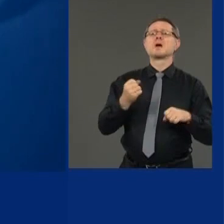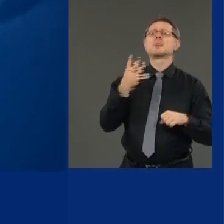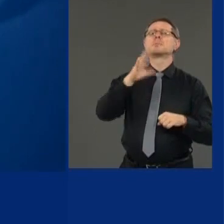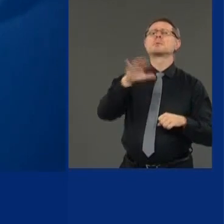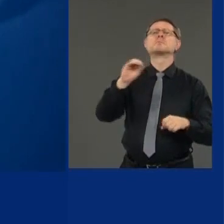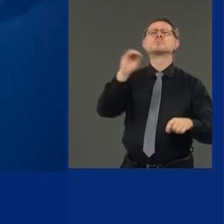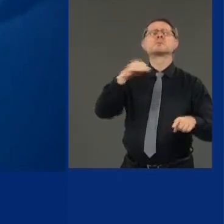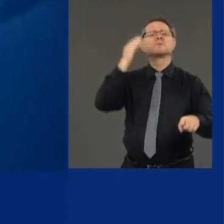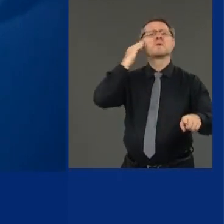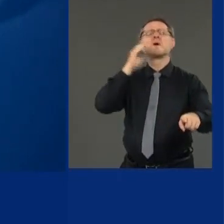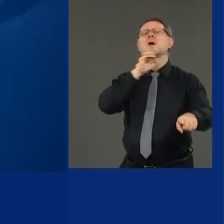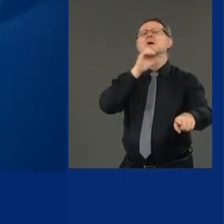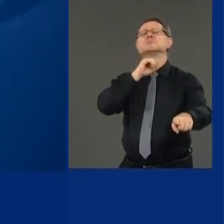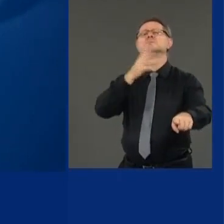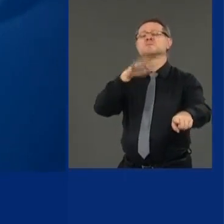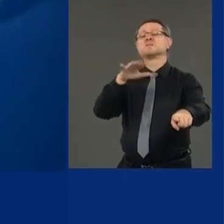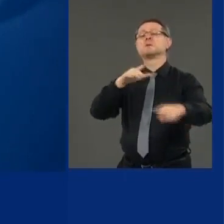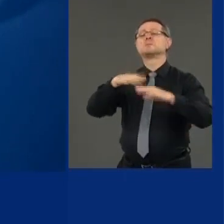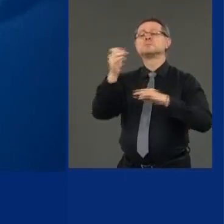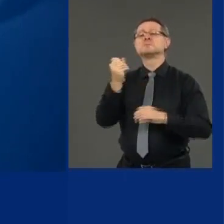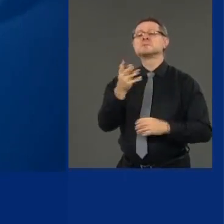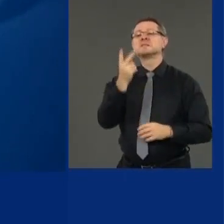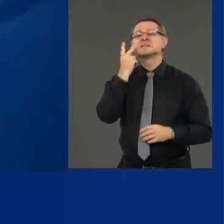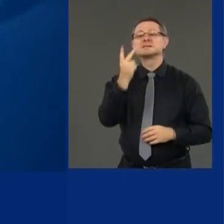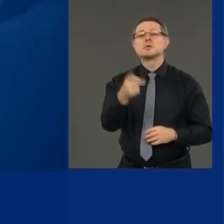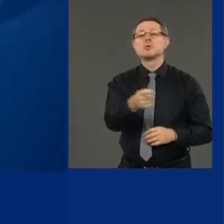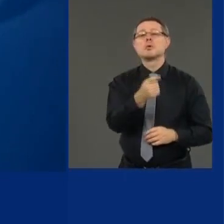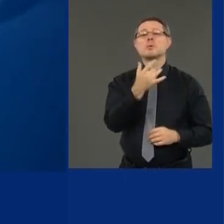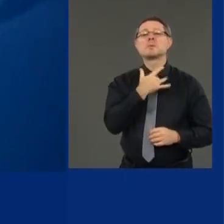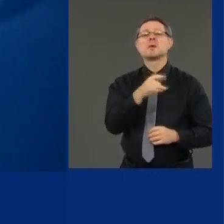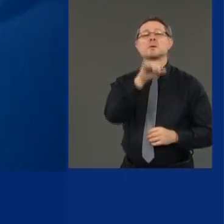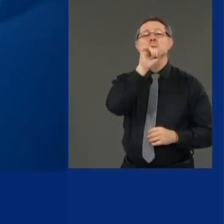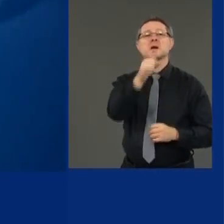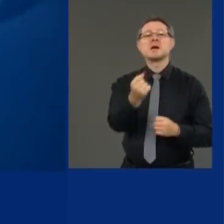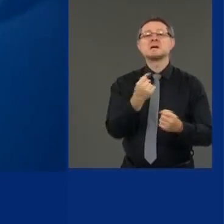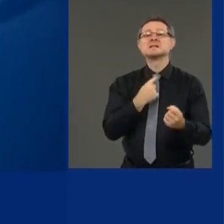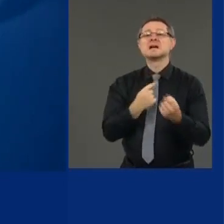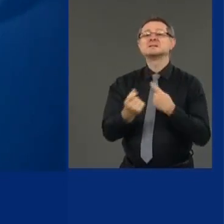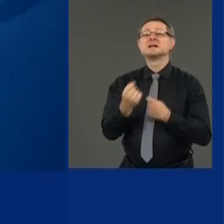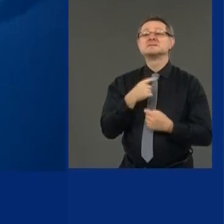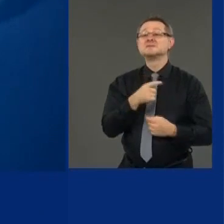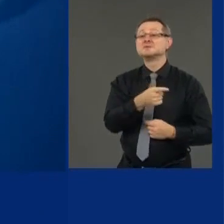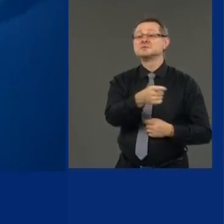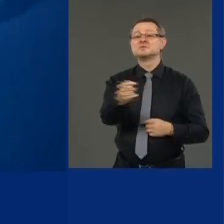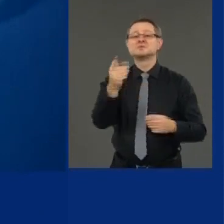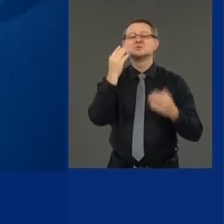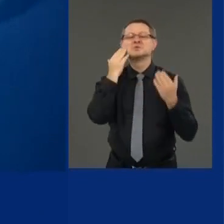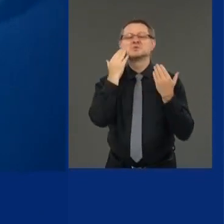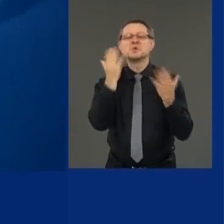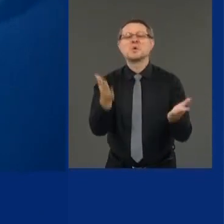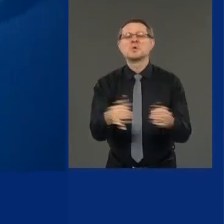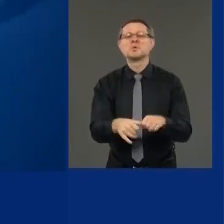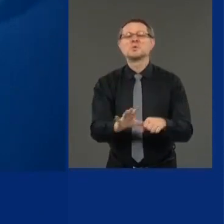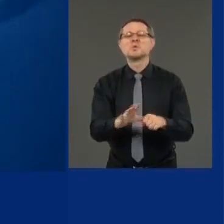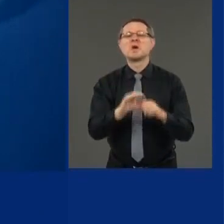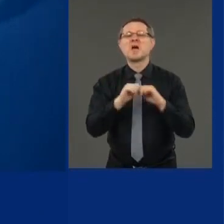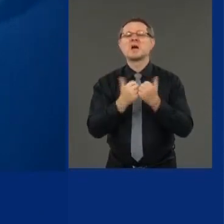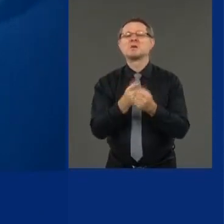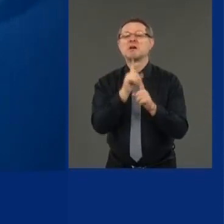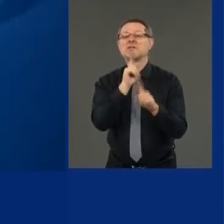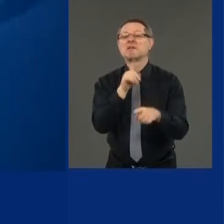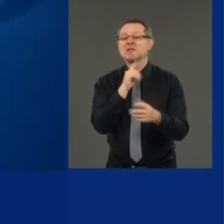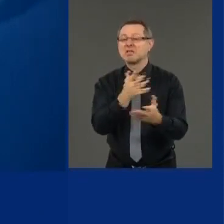See, you like to ask questions, but you're not so good on the answering questions. Any guess?